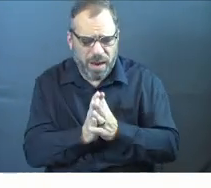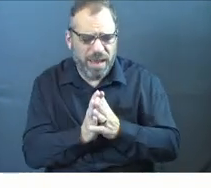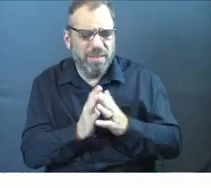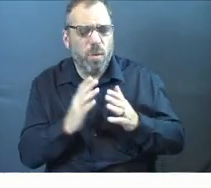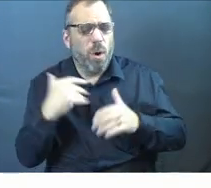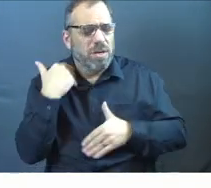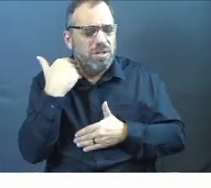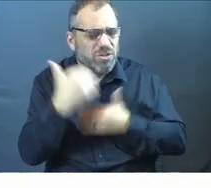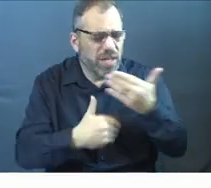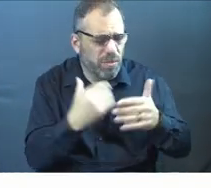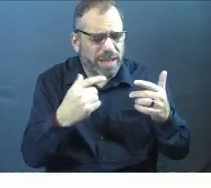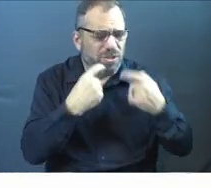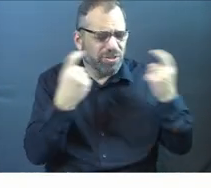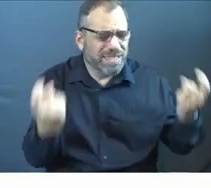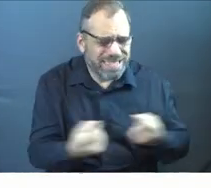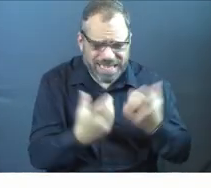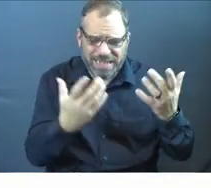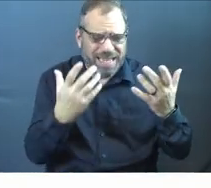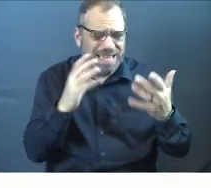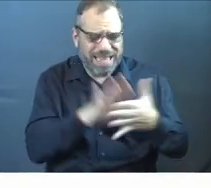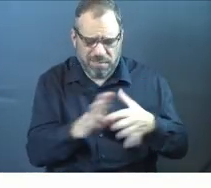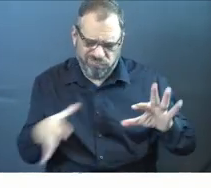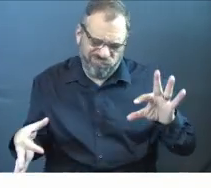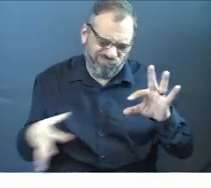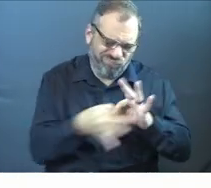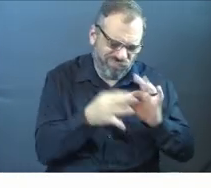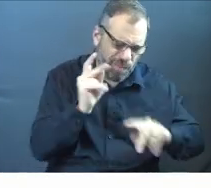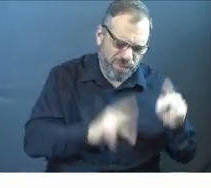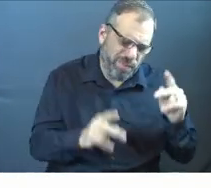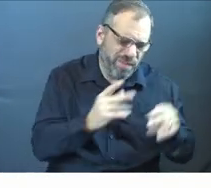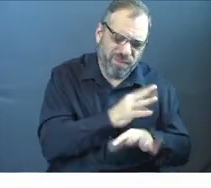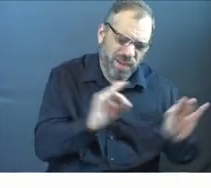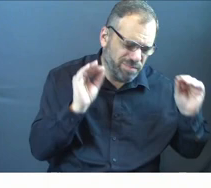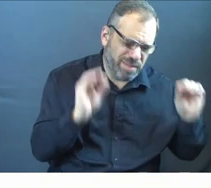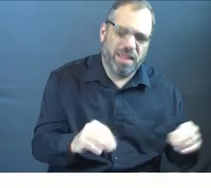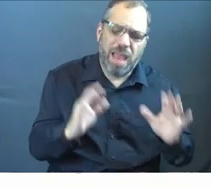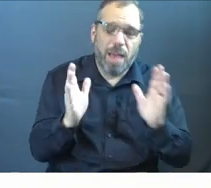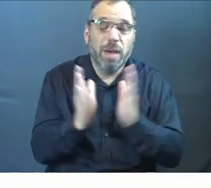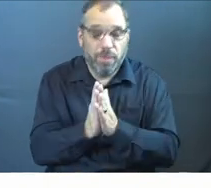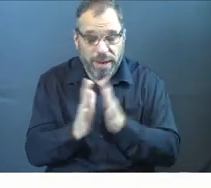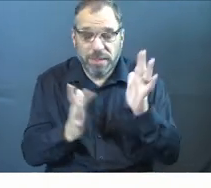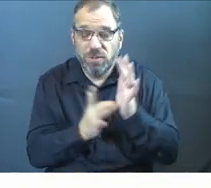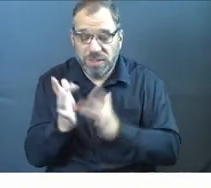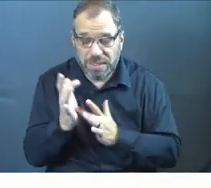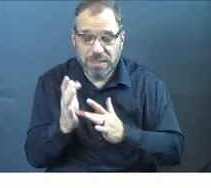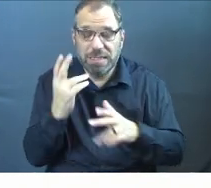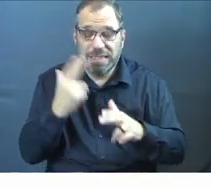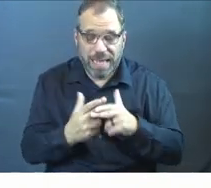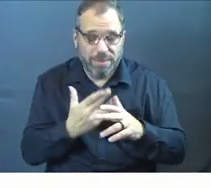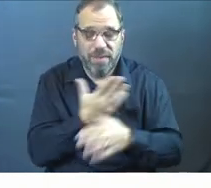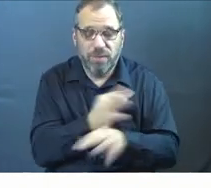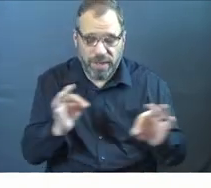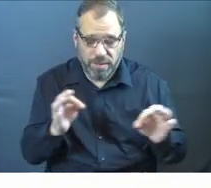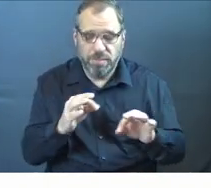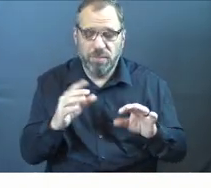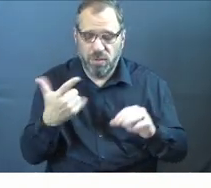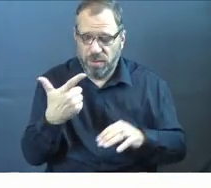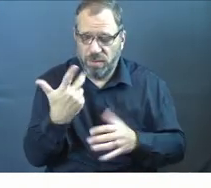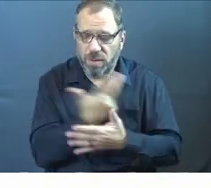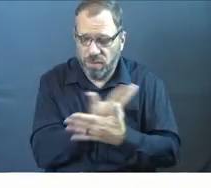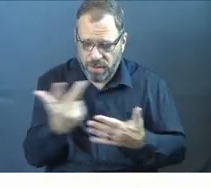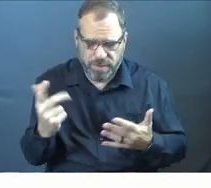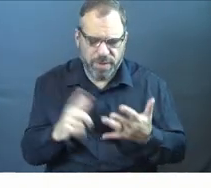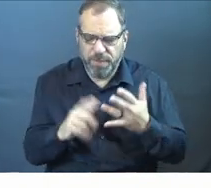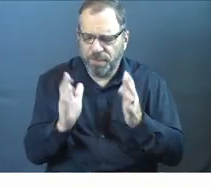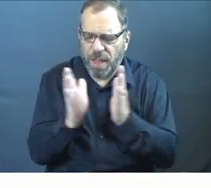generational sins, God, things that are just attached to people that it feels like there's no freedom. I pray for freedom in Jesus' name through these 21 days. God, I